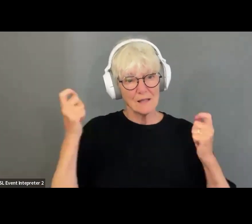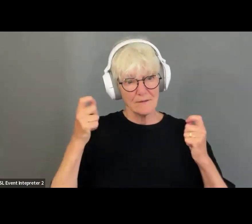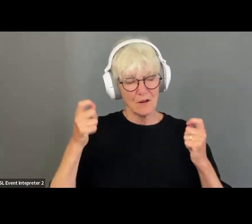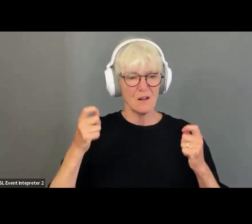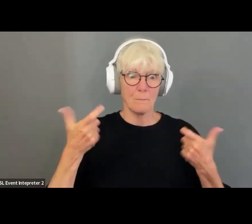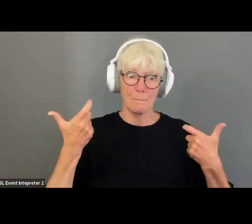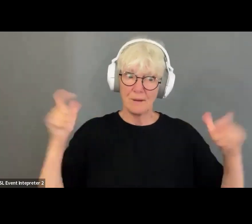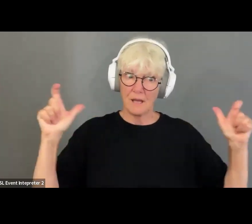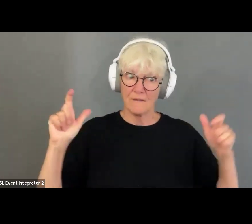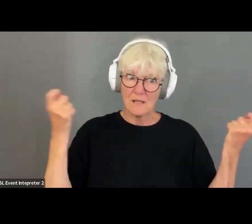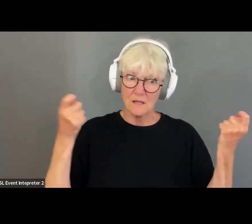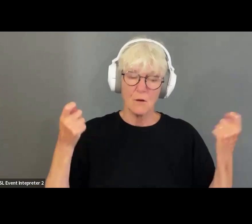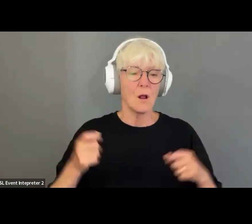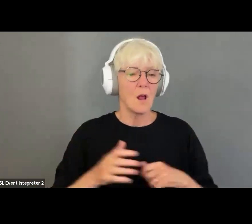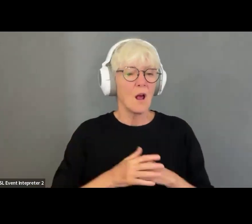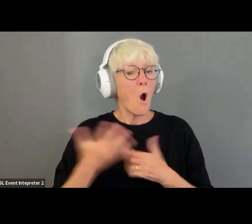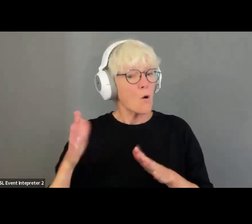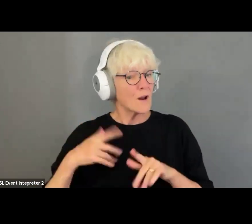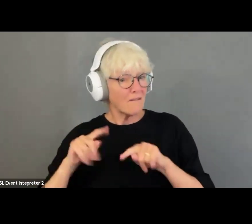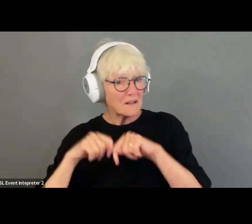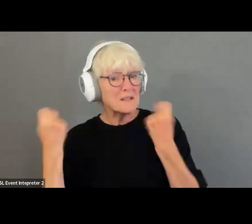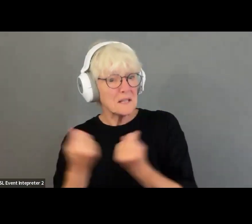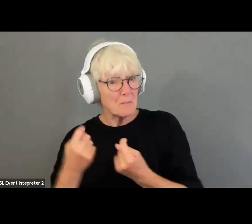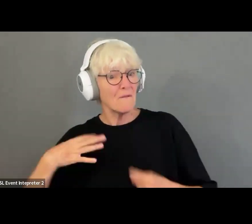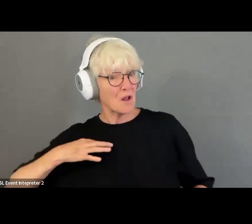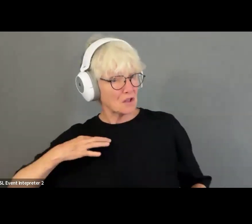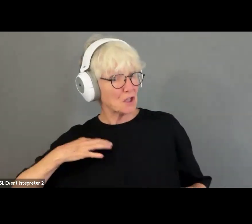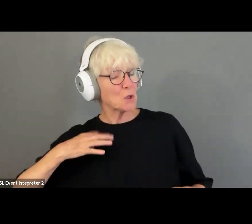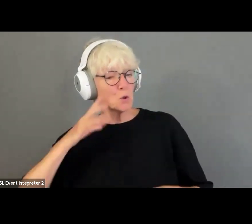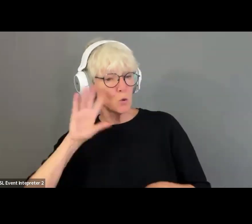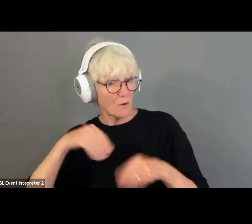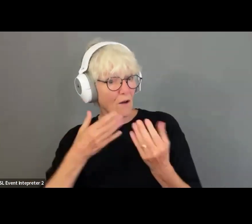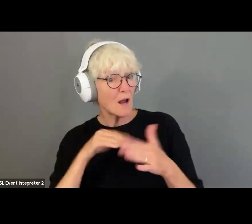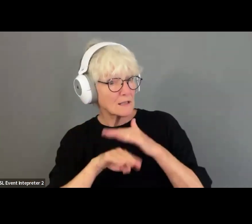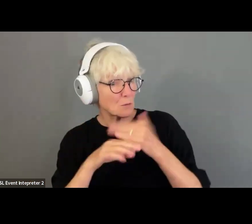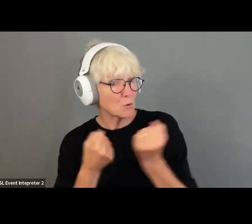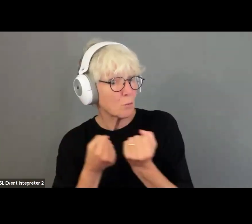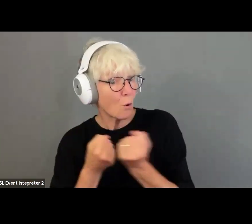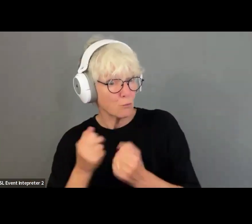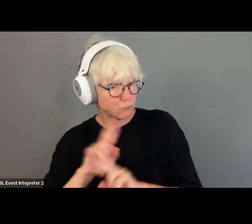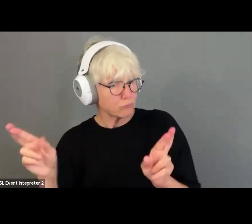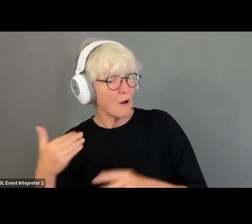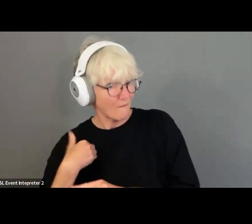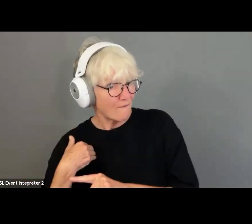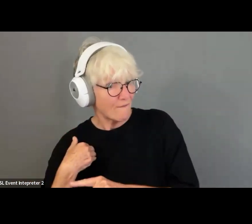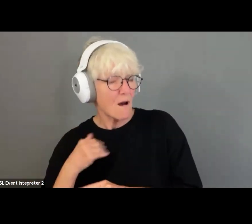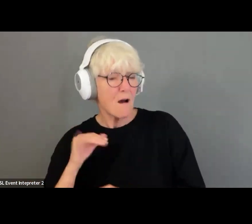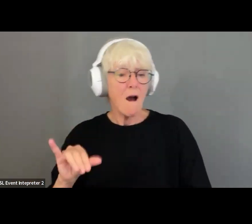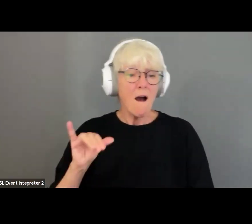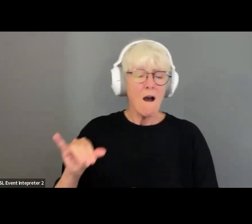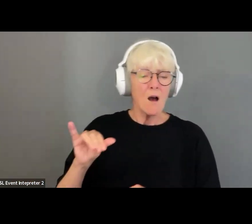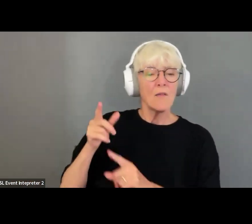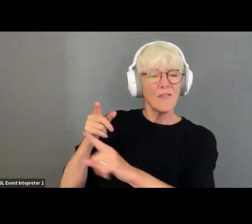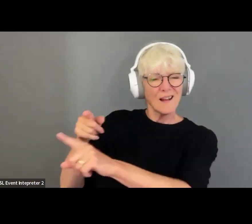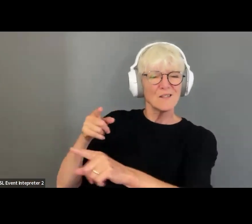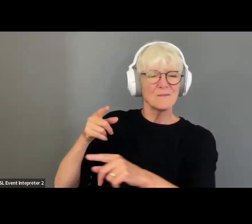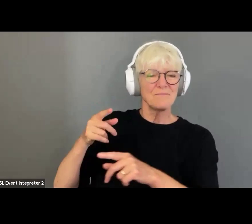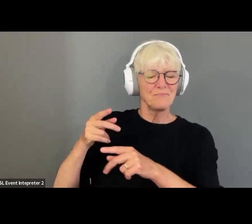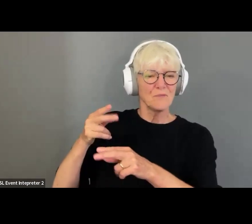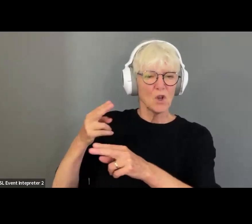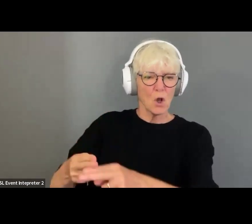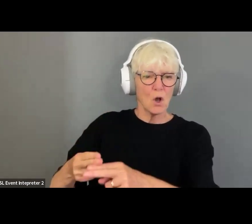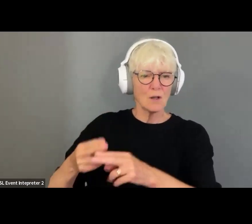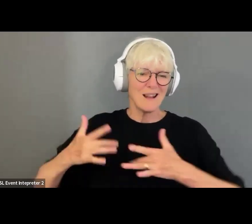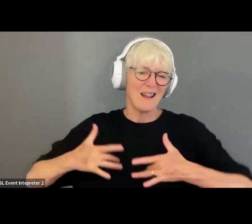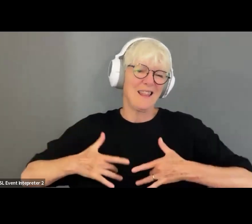Canada, they already had a team of volunteers who provide accessibility support. Um, so that involves what they call, um, light